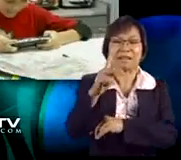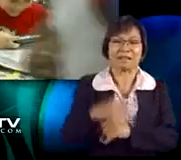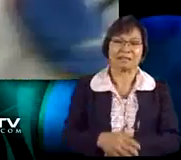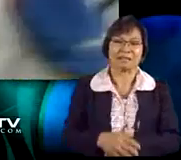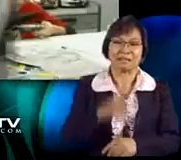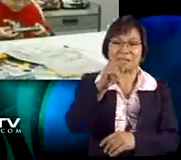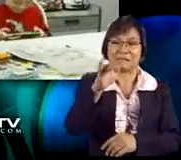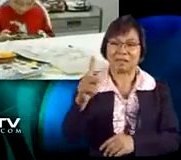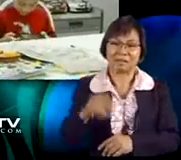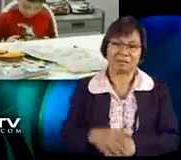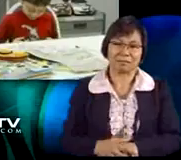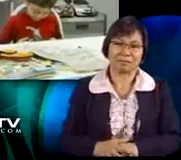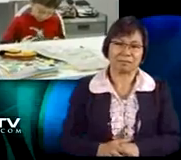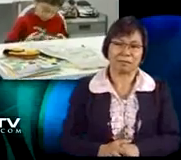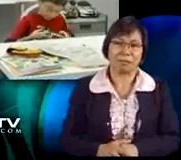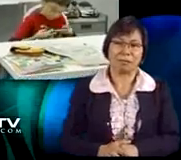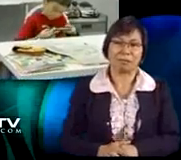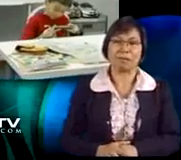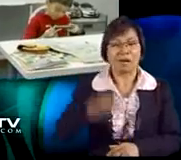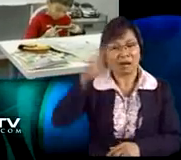Hello! Oh, hey, Nick! Hey, Nick!